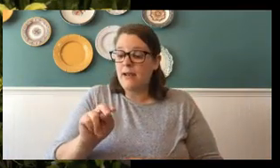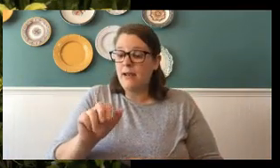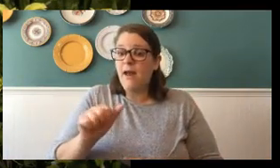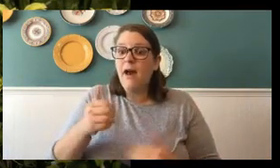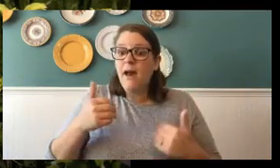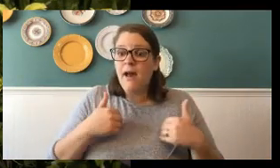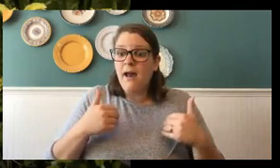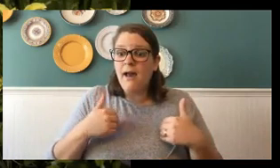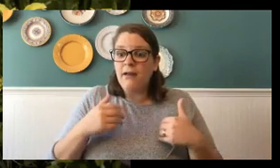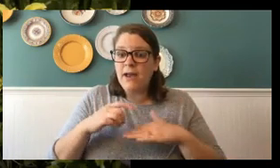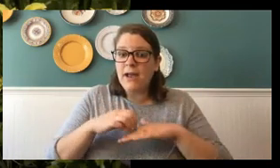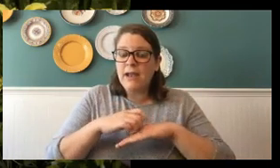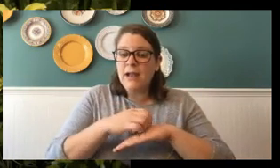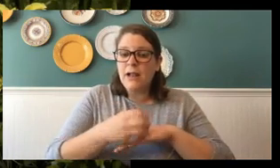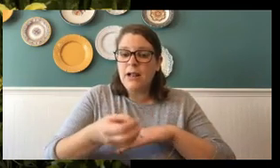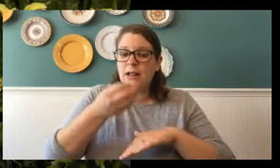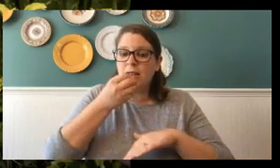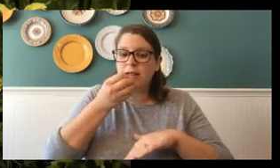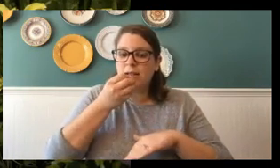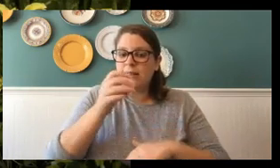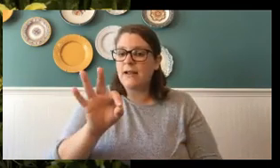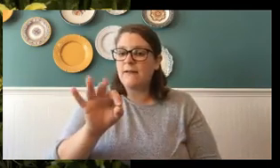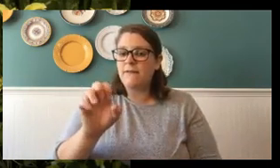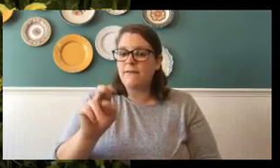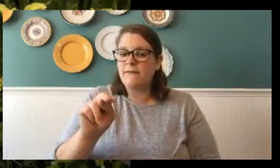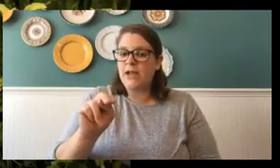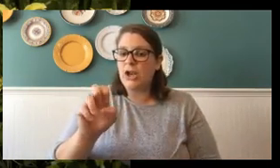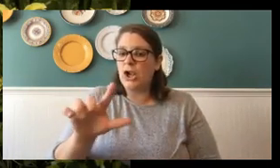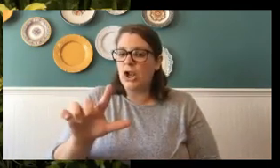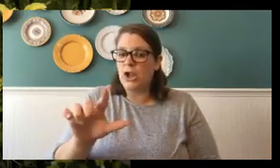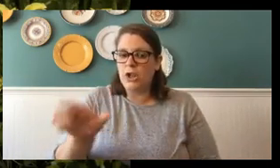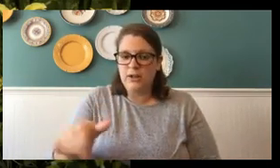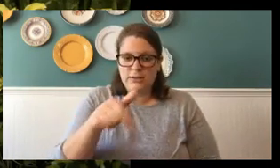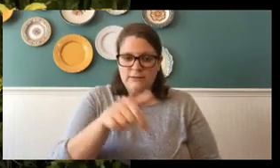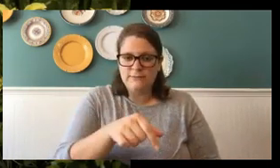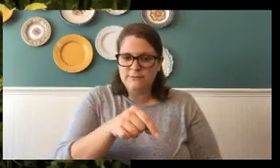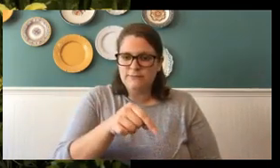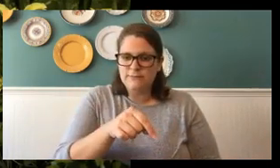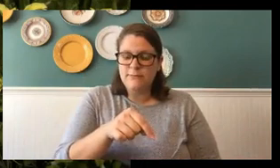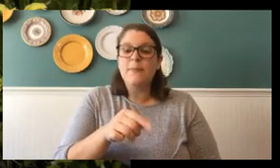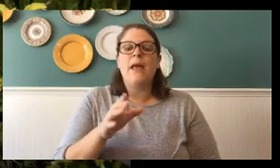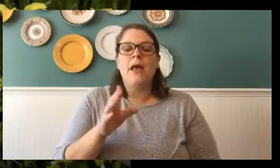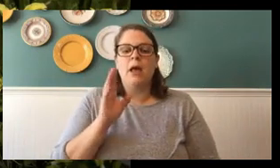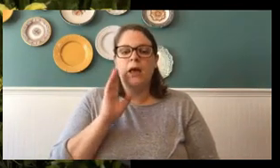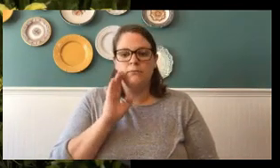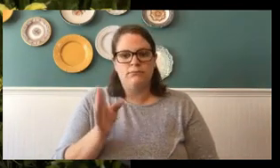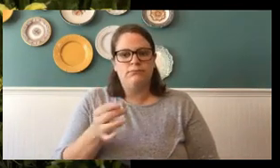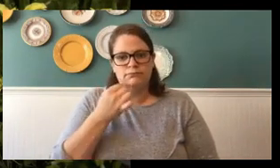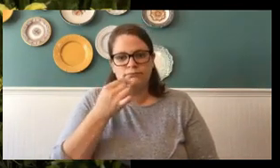caterpillar that's eating my fennel. Right down there. Then I could tell you